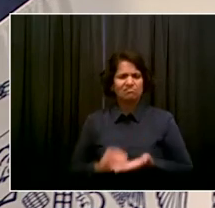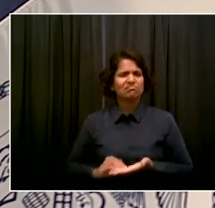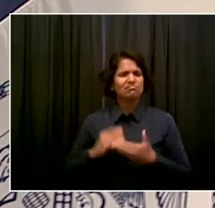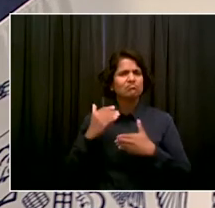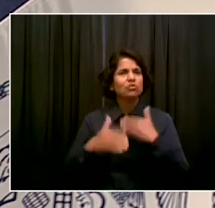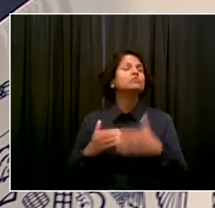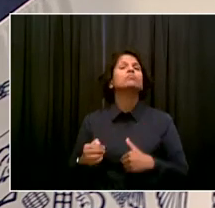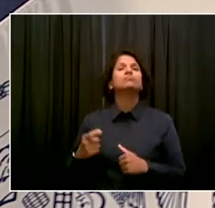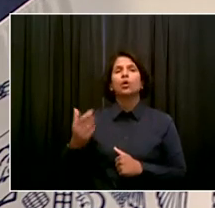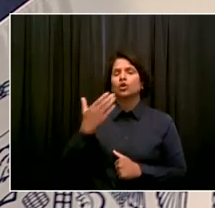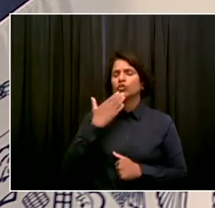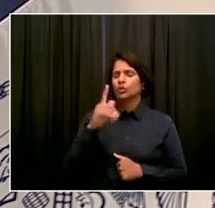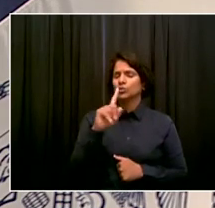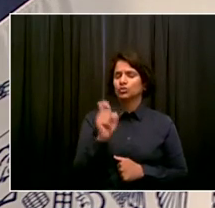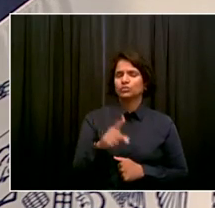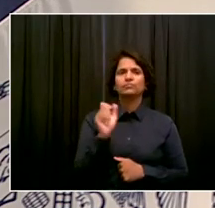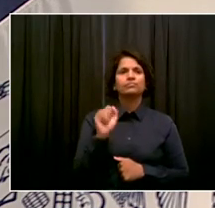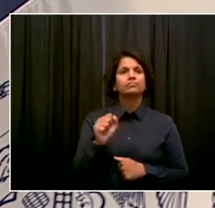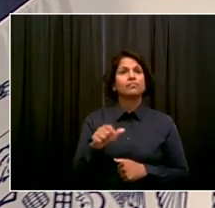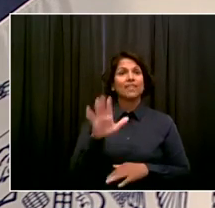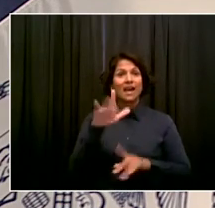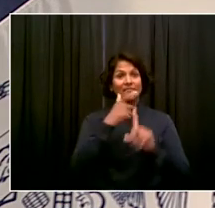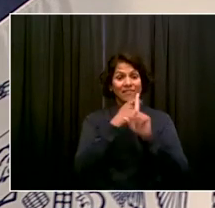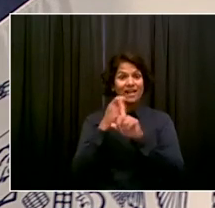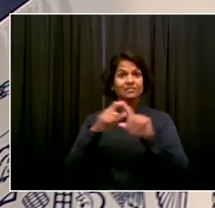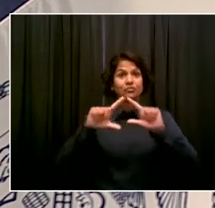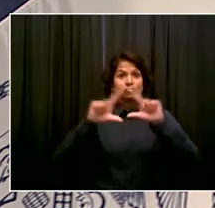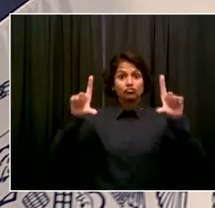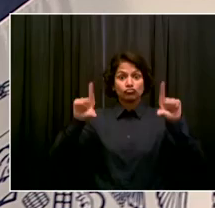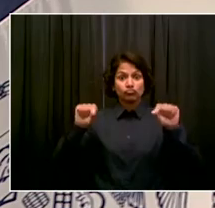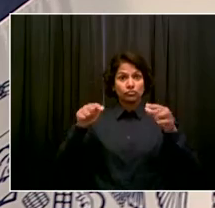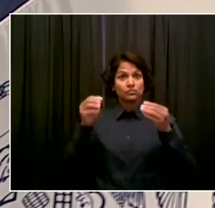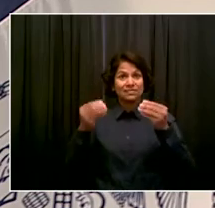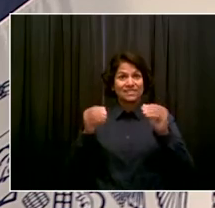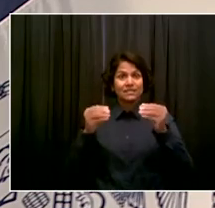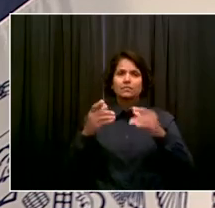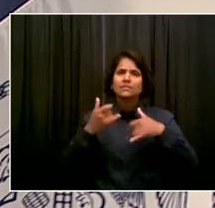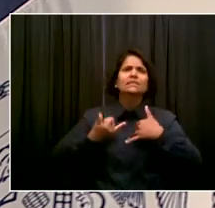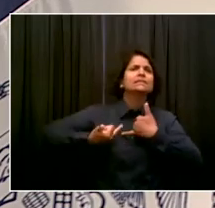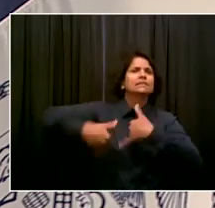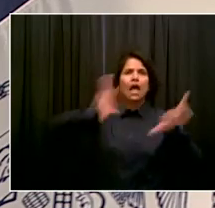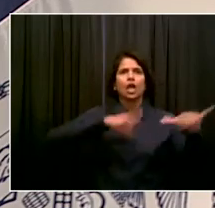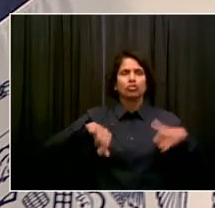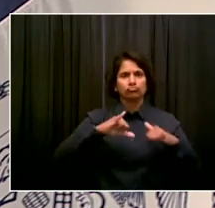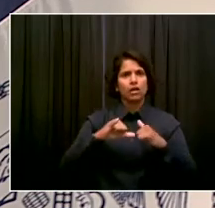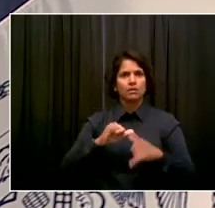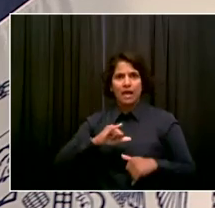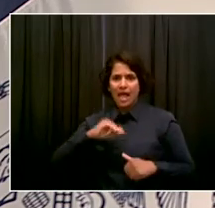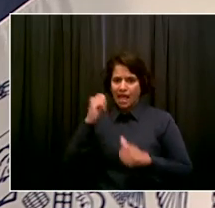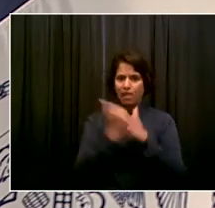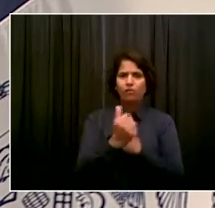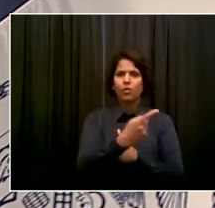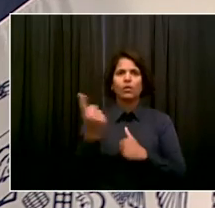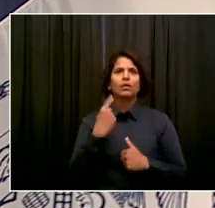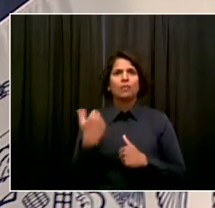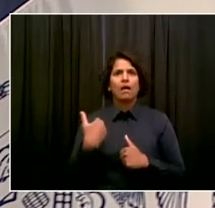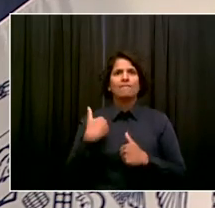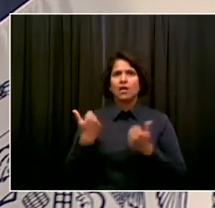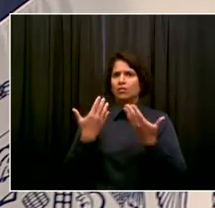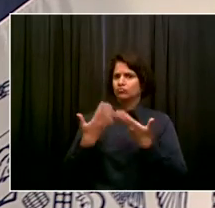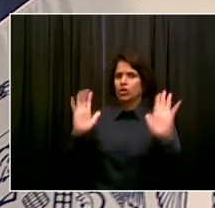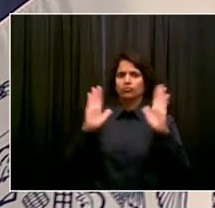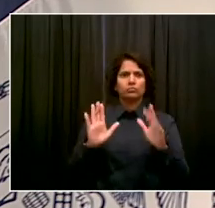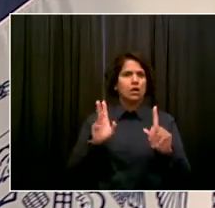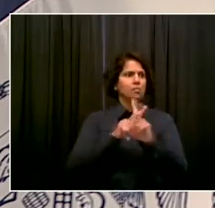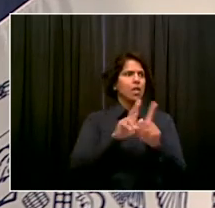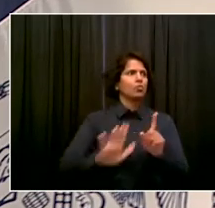that so many of us have in our wallets is something you see from all over the country. So that's a very straightforward